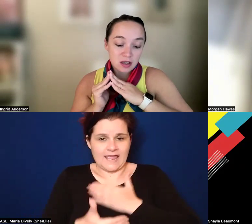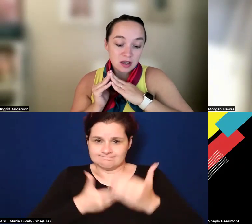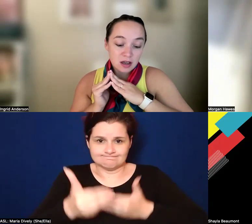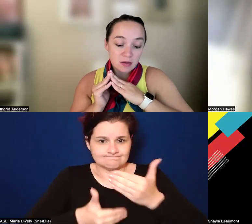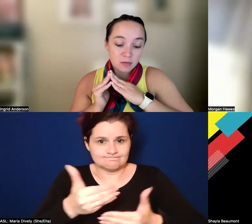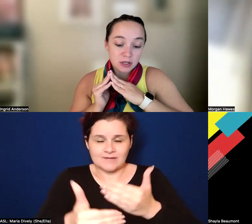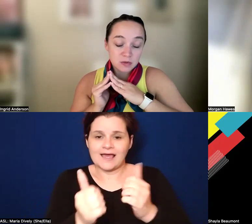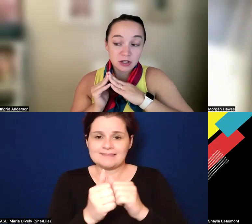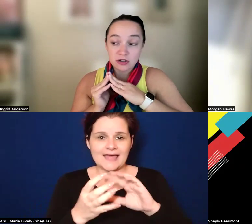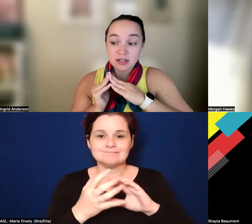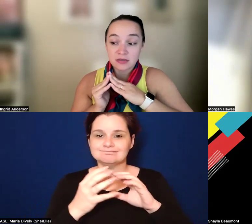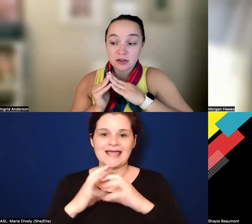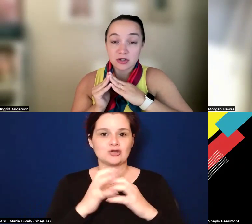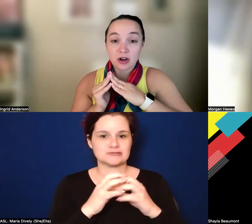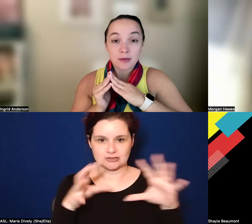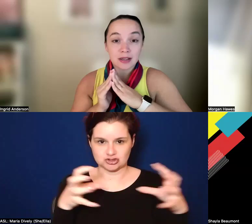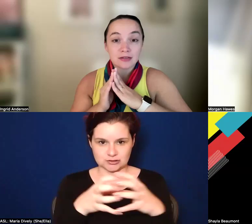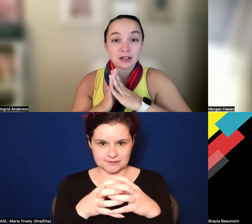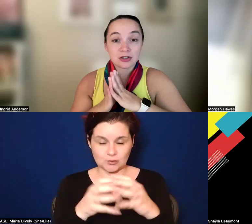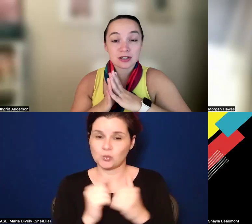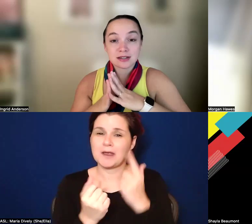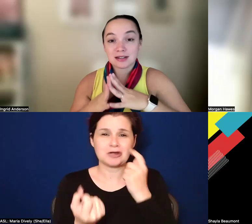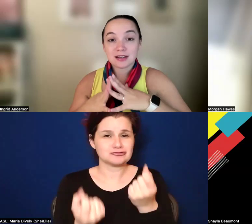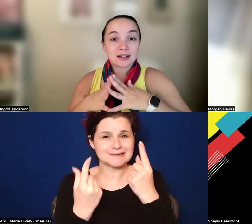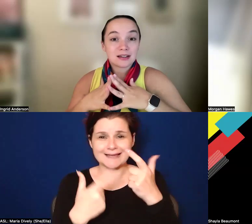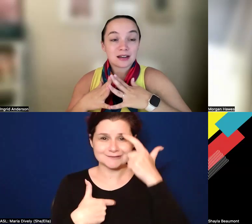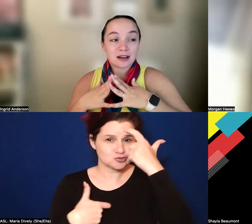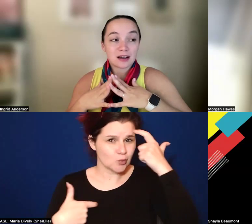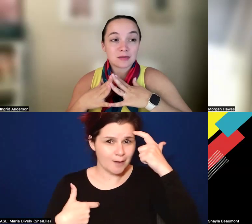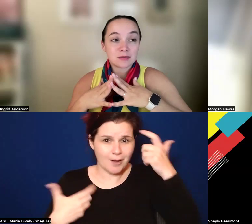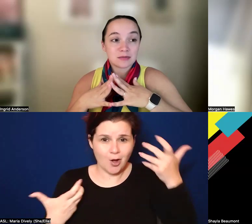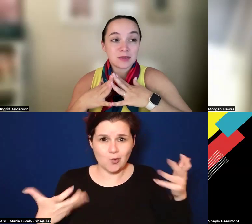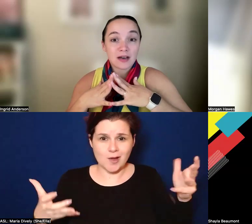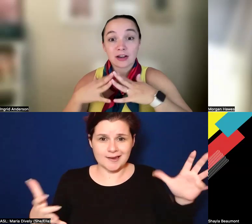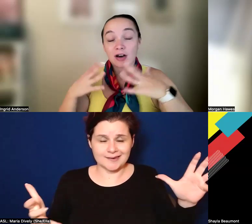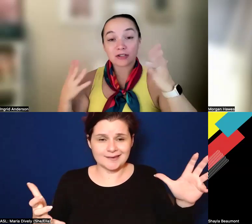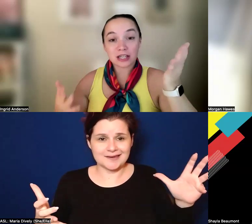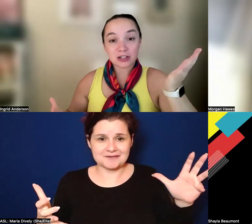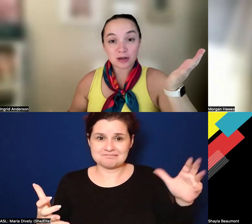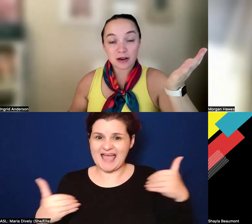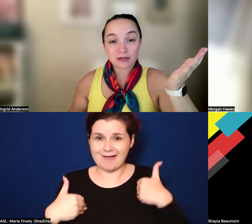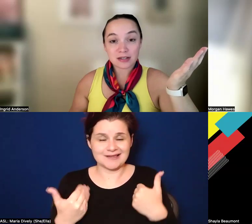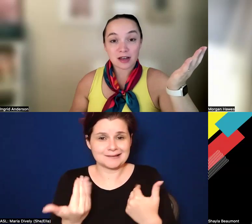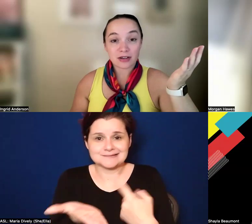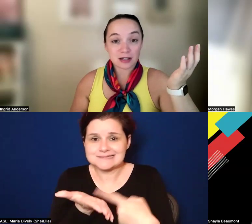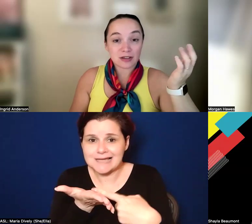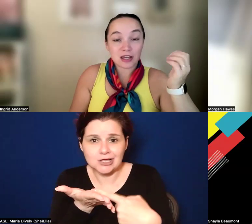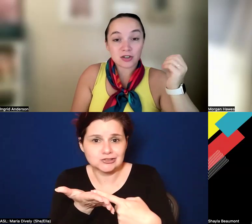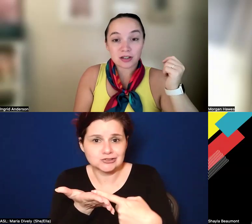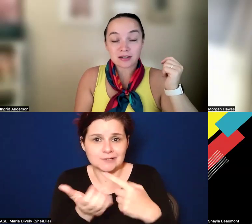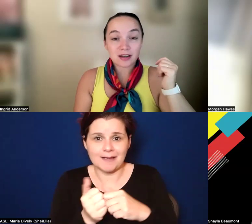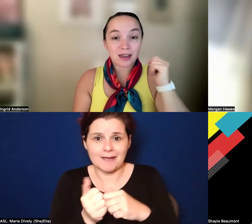Um, because we understand there's trauma, even in just, um, having a conversation about self